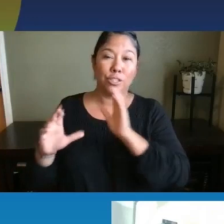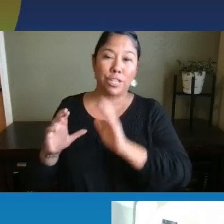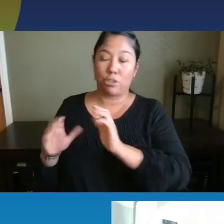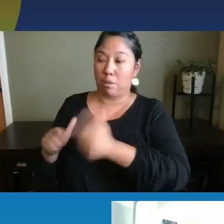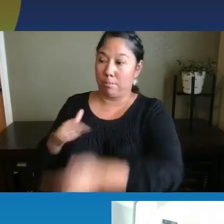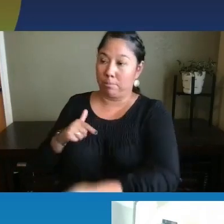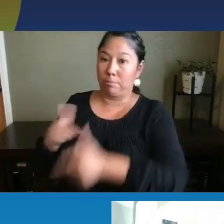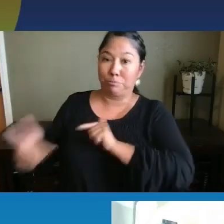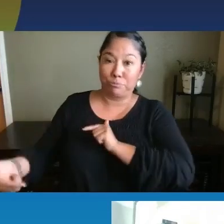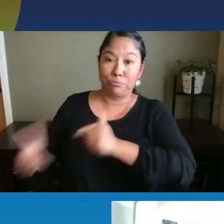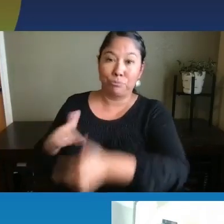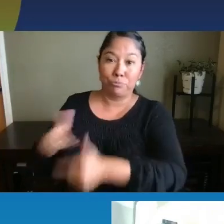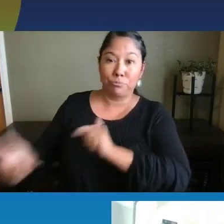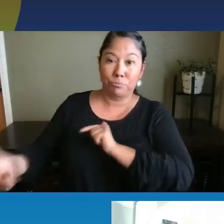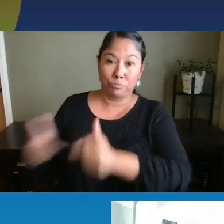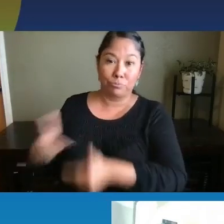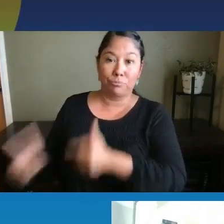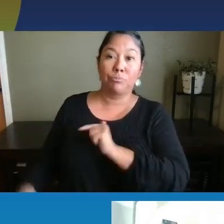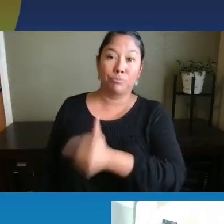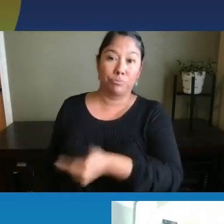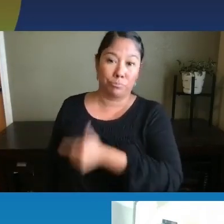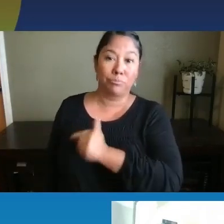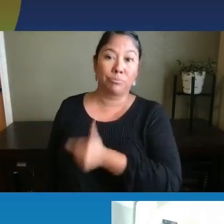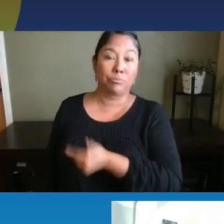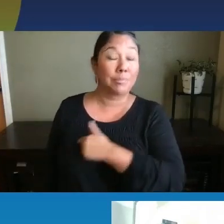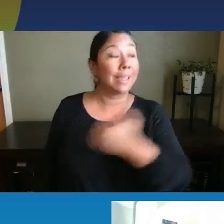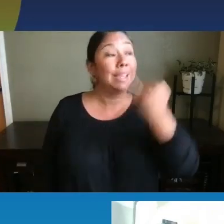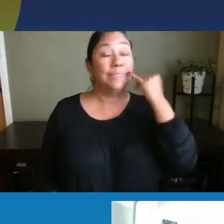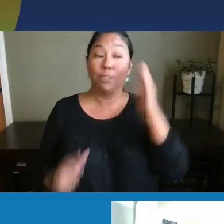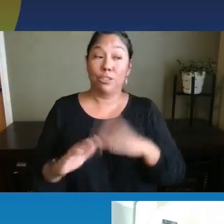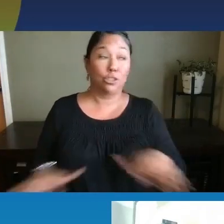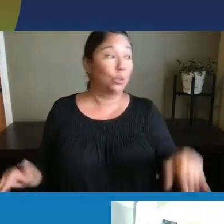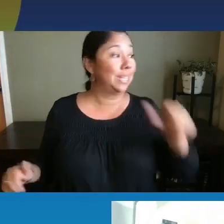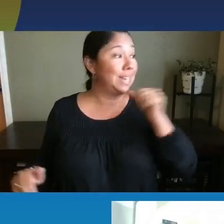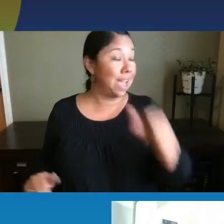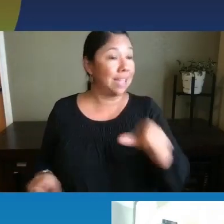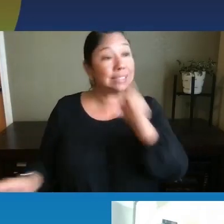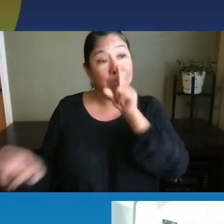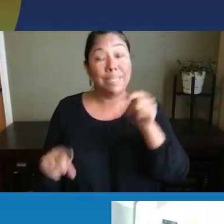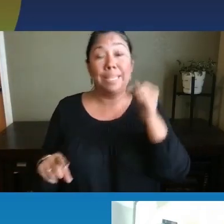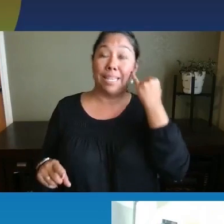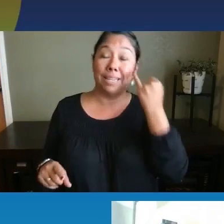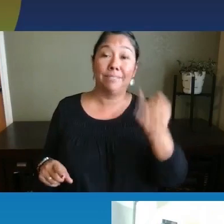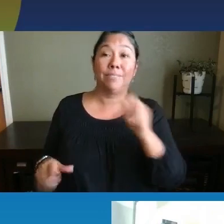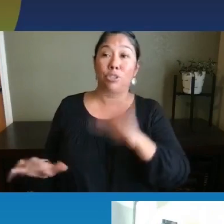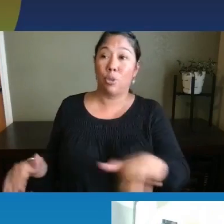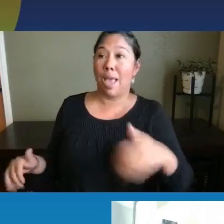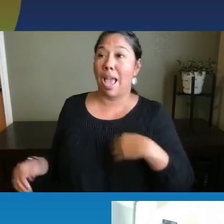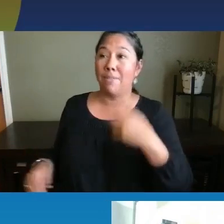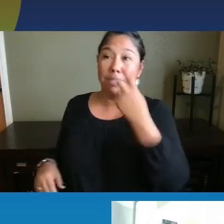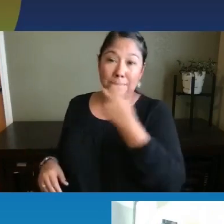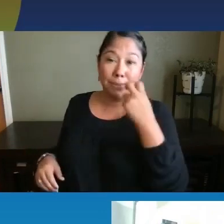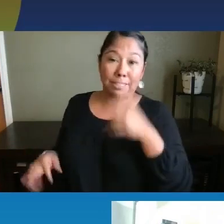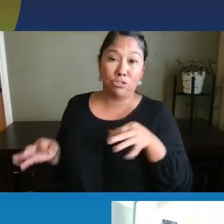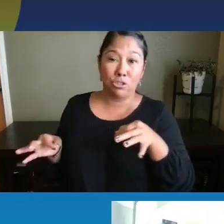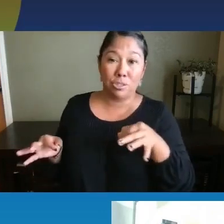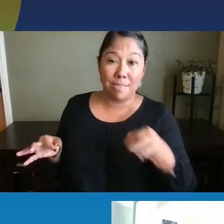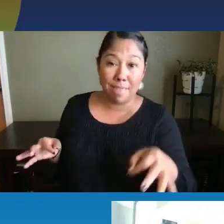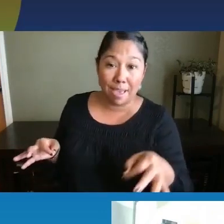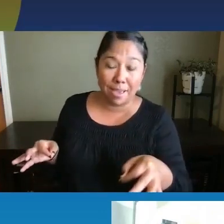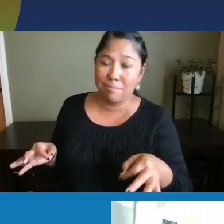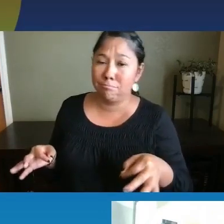conversation, even if children aren't speaking yet, even if children have a speech delay, um, just giving them